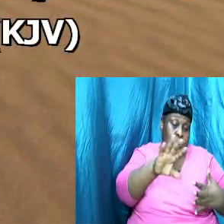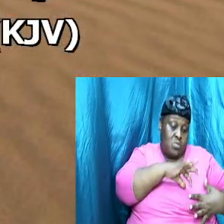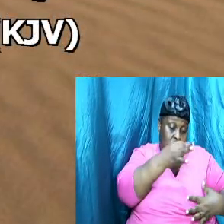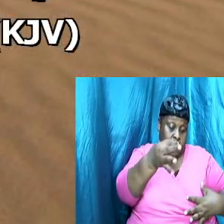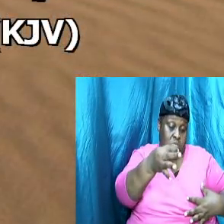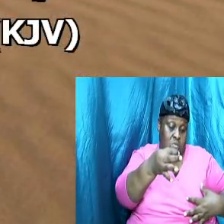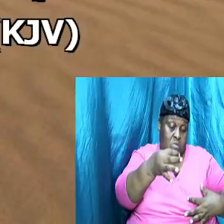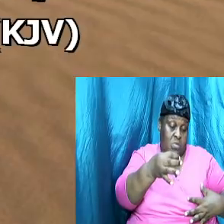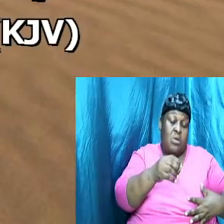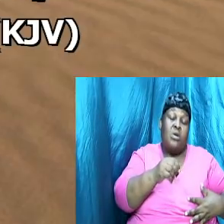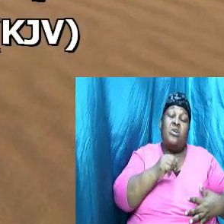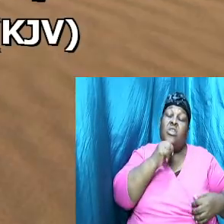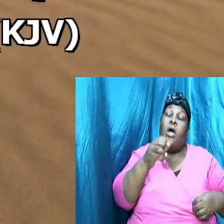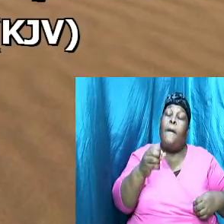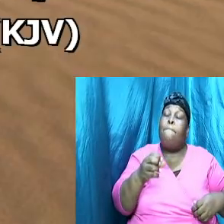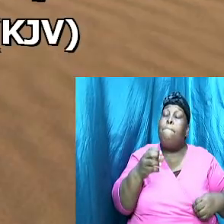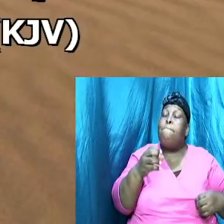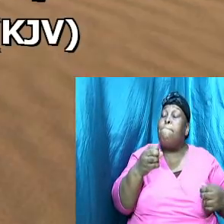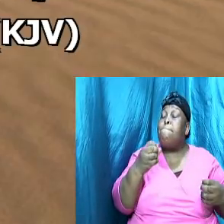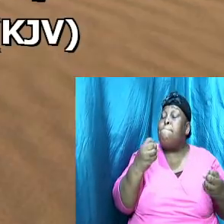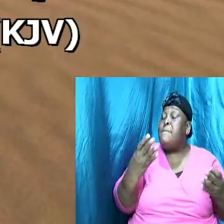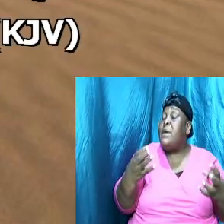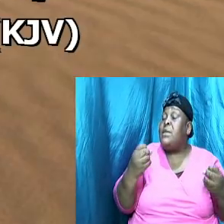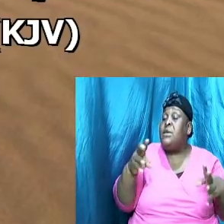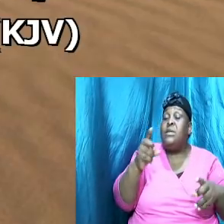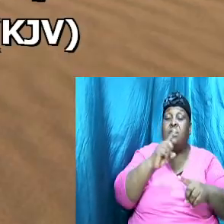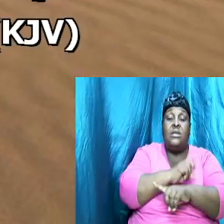Ghost not many days hence.